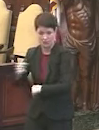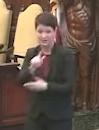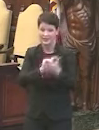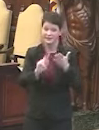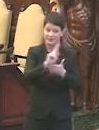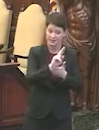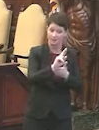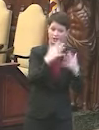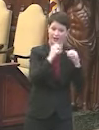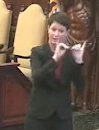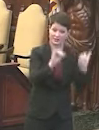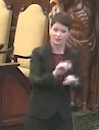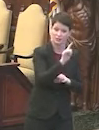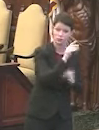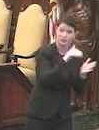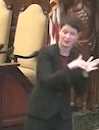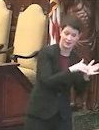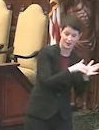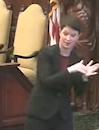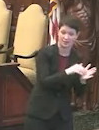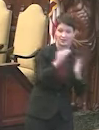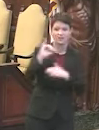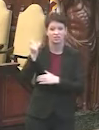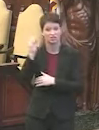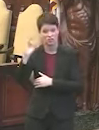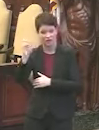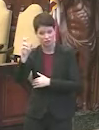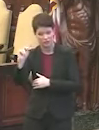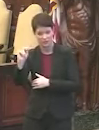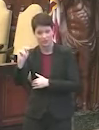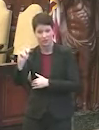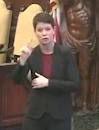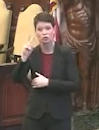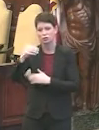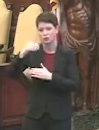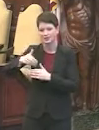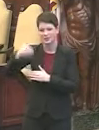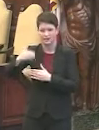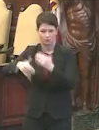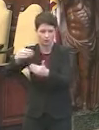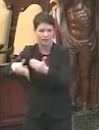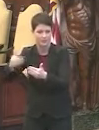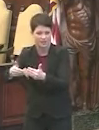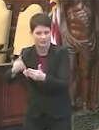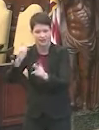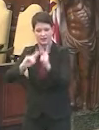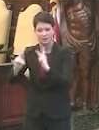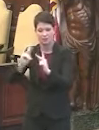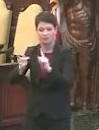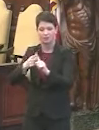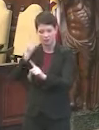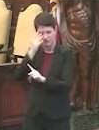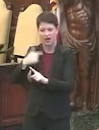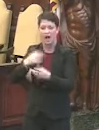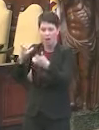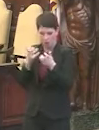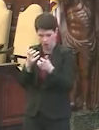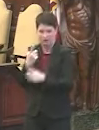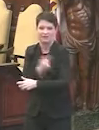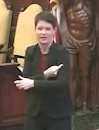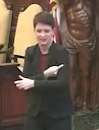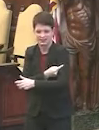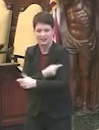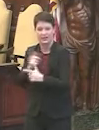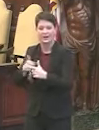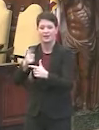Temple University's health system, 21,000. Jefferson Health System has a two-step process, where people first indicate they're interested in getting vaccination,